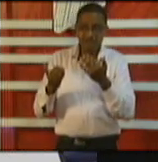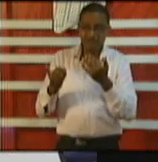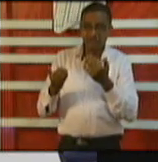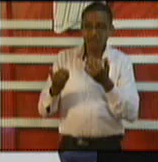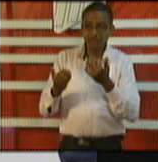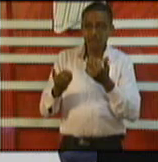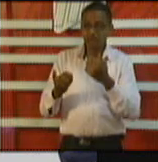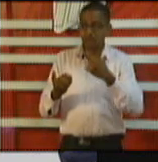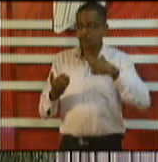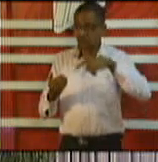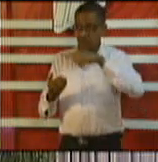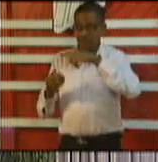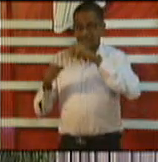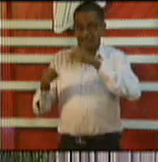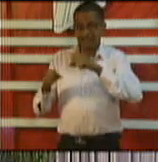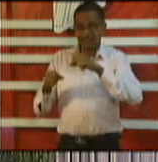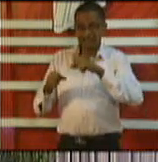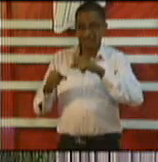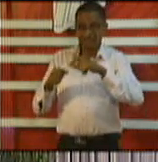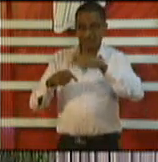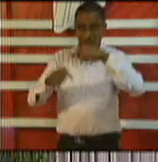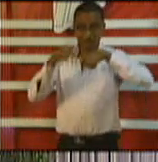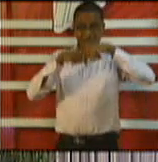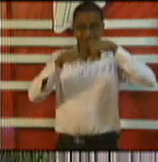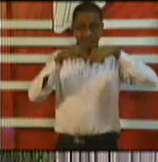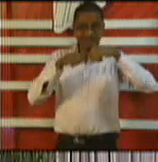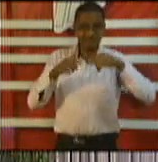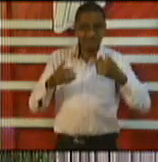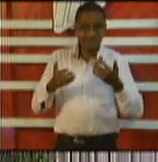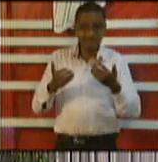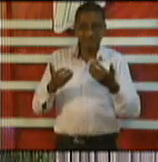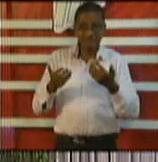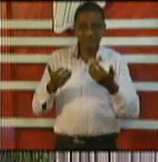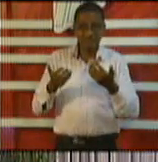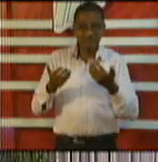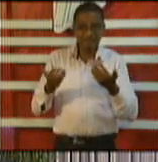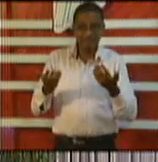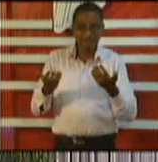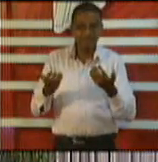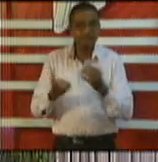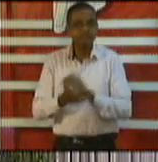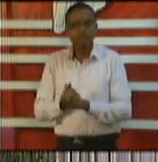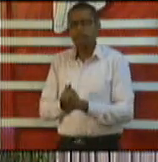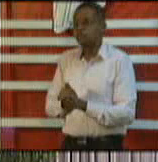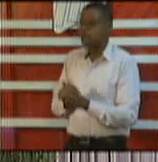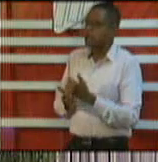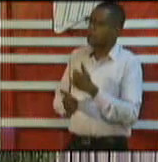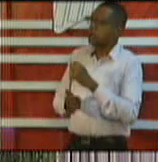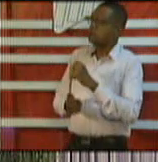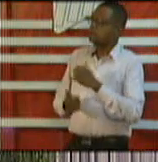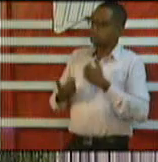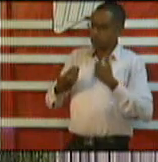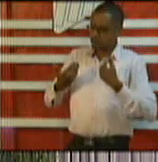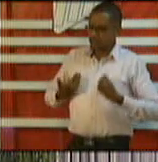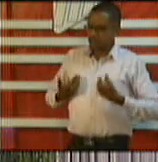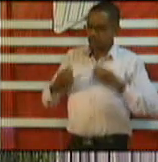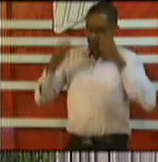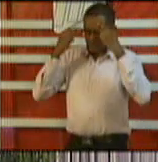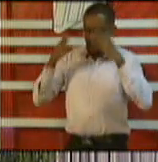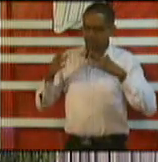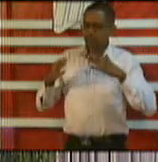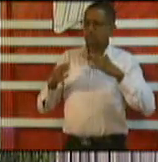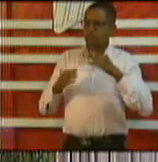well I still have to get advice from the Ministry of Health so I go over to the Minister of Health